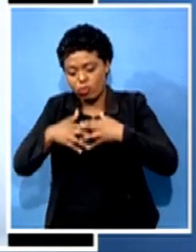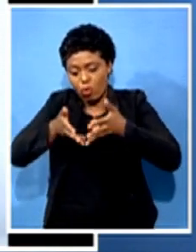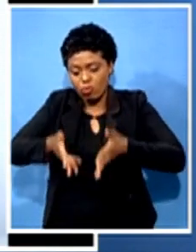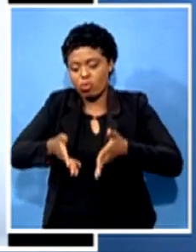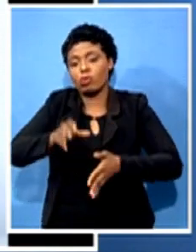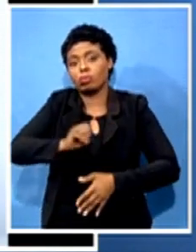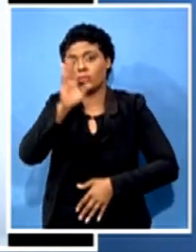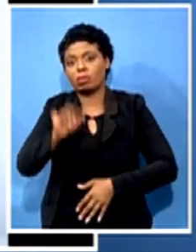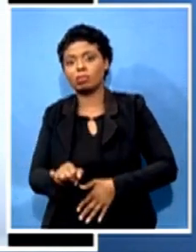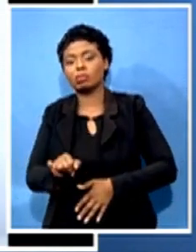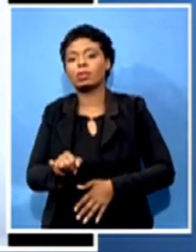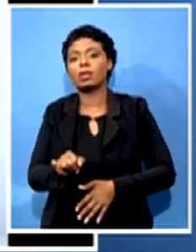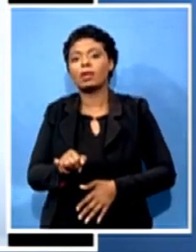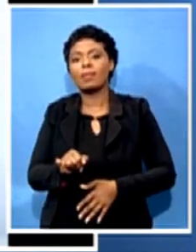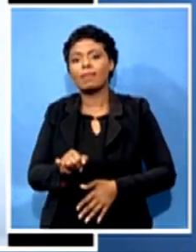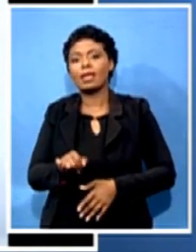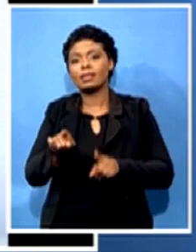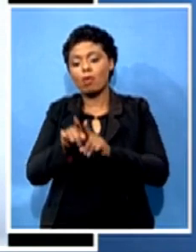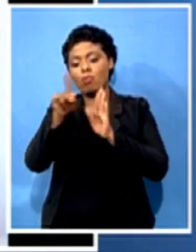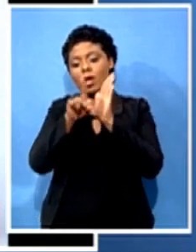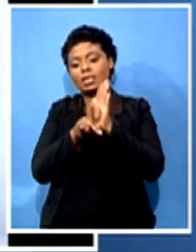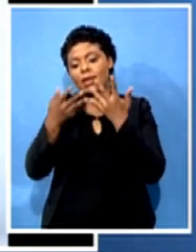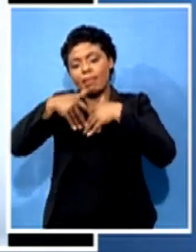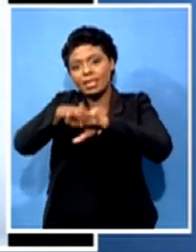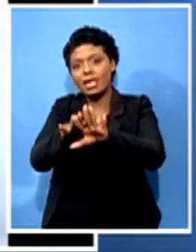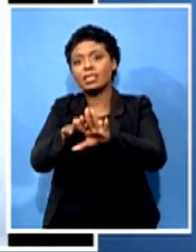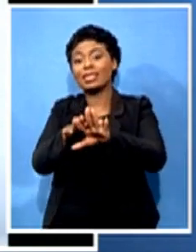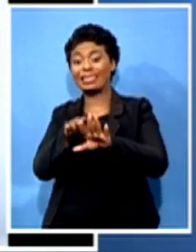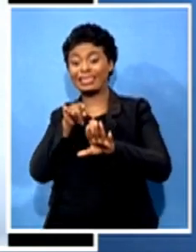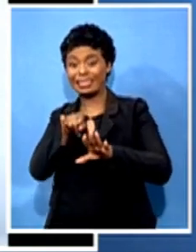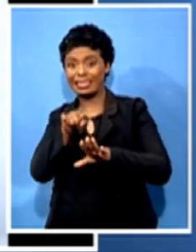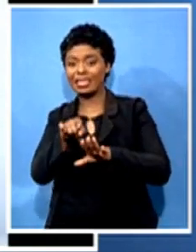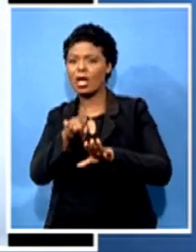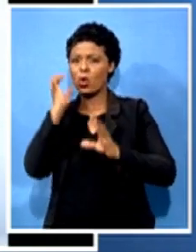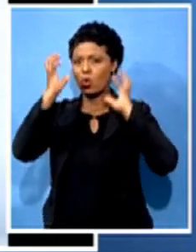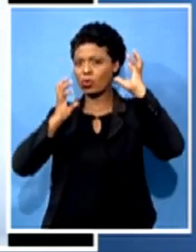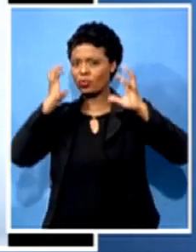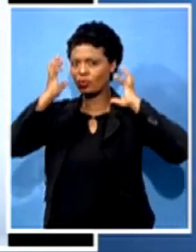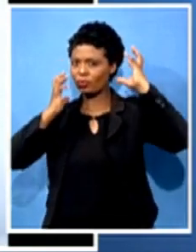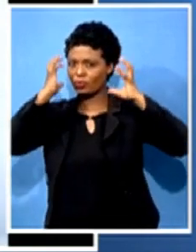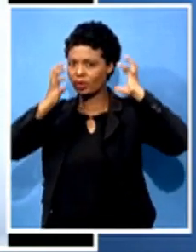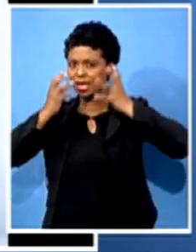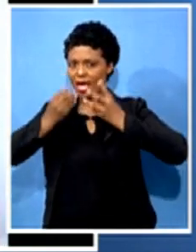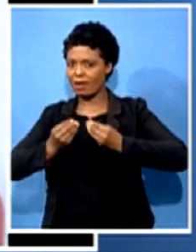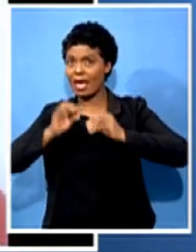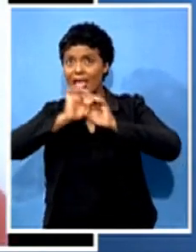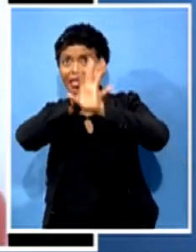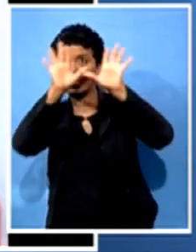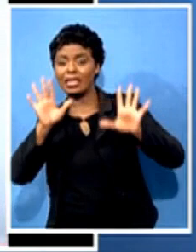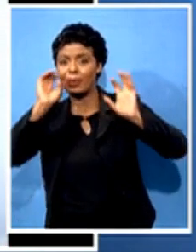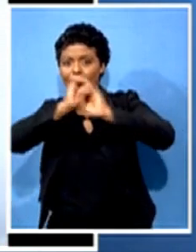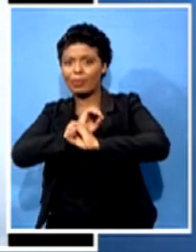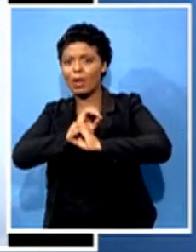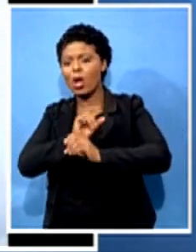implementation itself is a little bit confusing. So it's not clear as to, you know, how this local content will be calculated along the